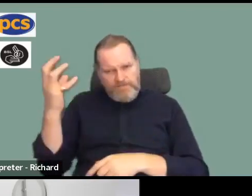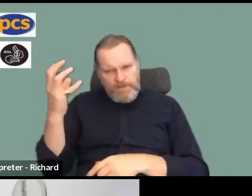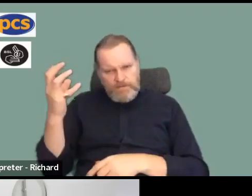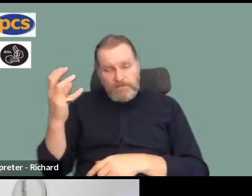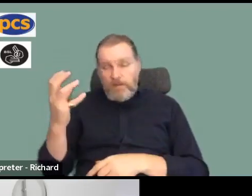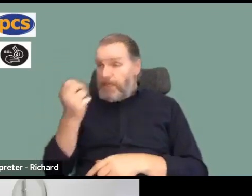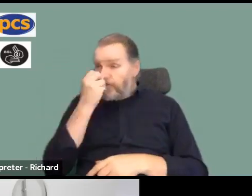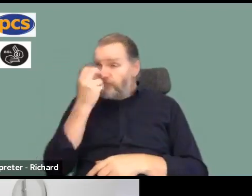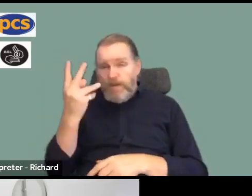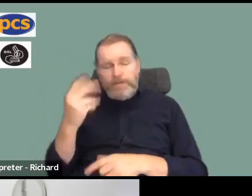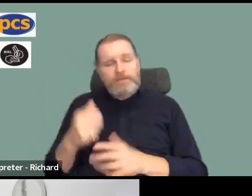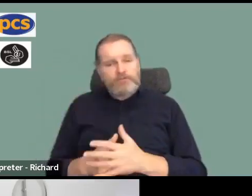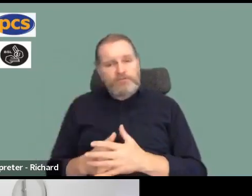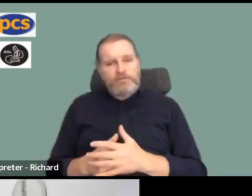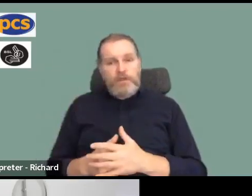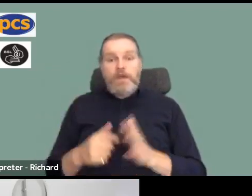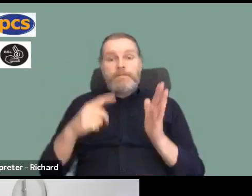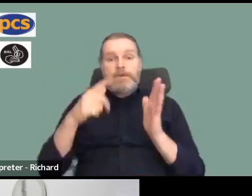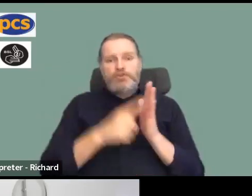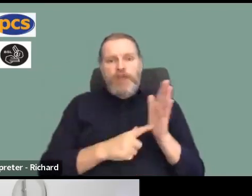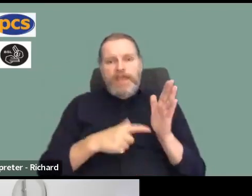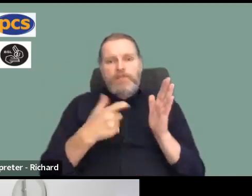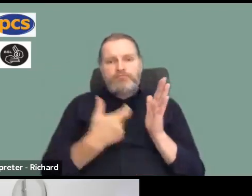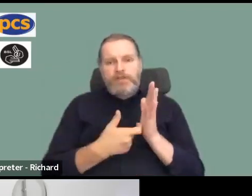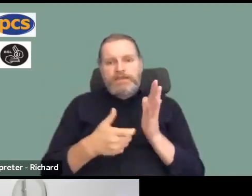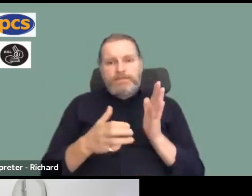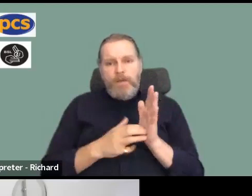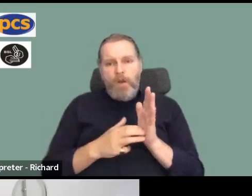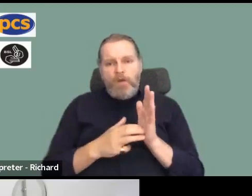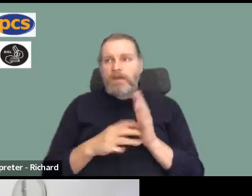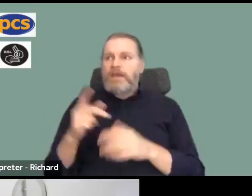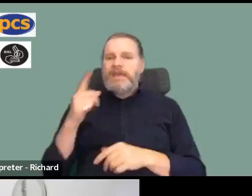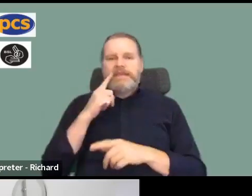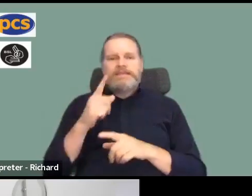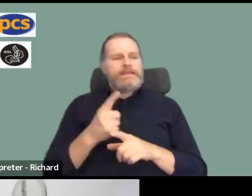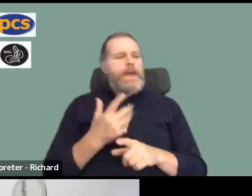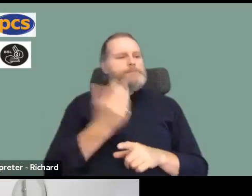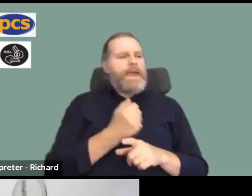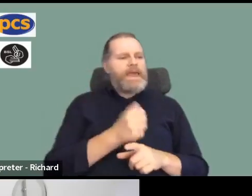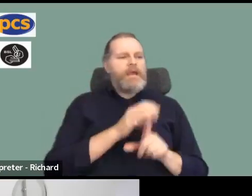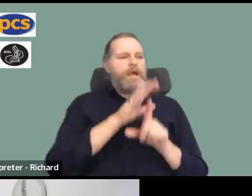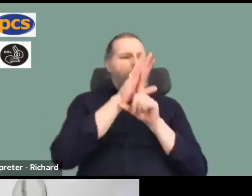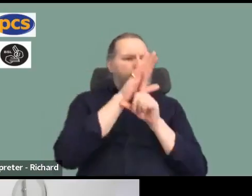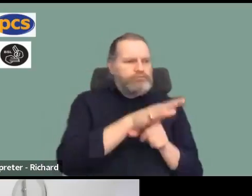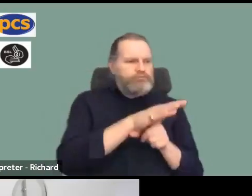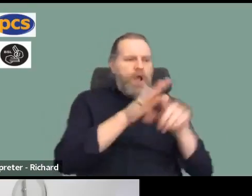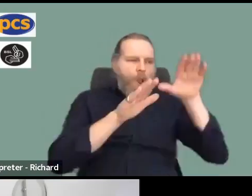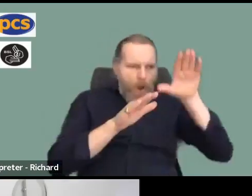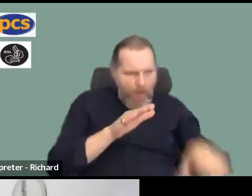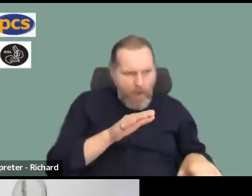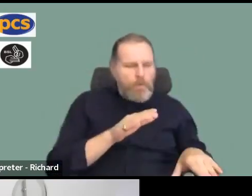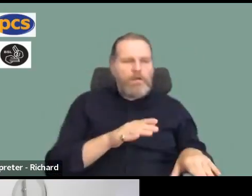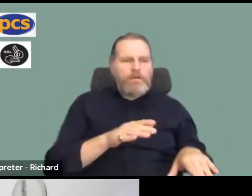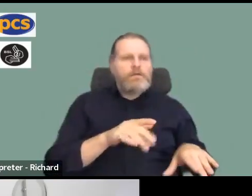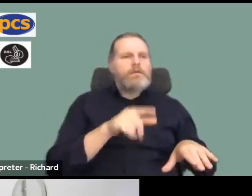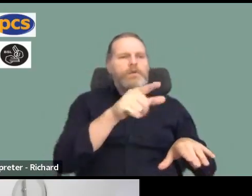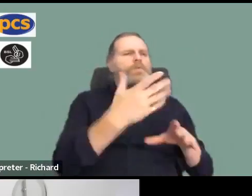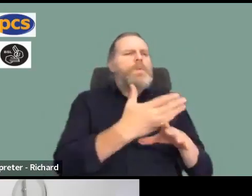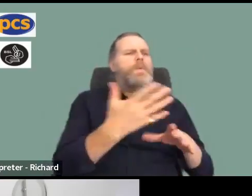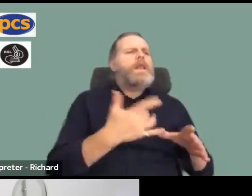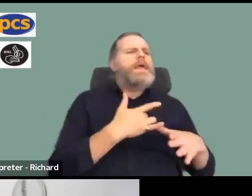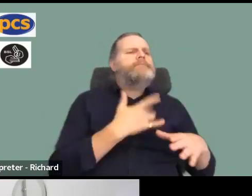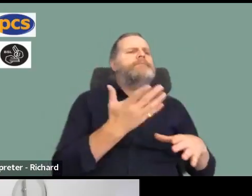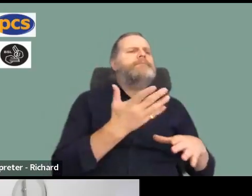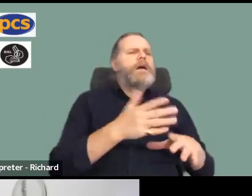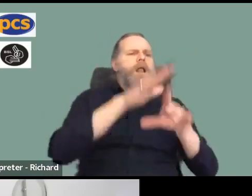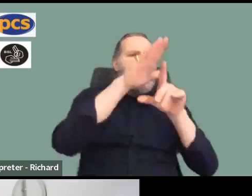what he meant, what he means is, he thinks we should be driven down our pay levels on the basis of where you live, to the lowest pay